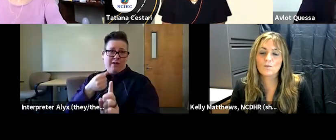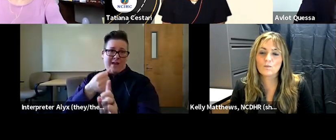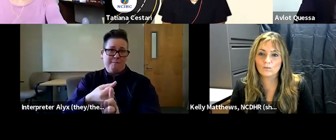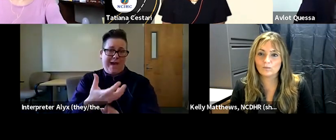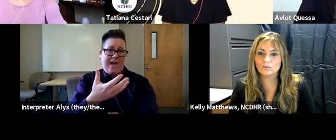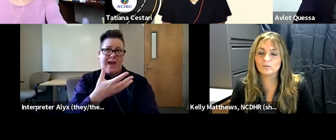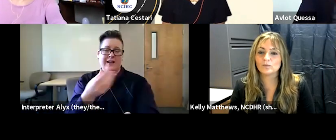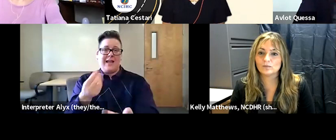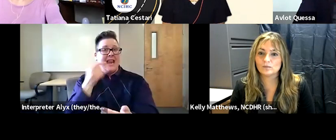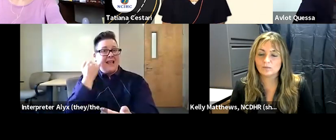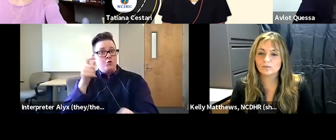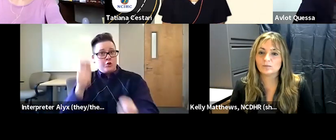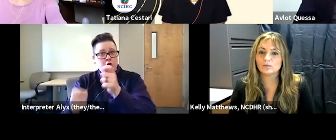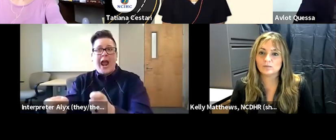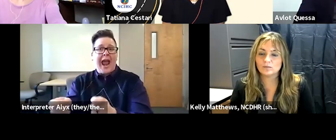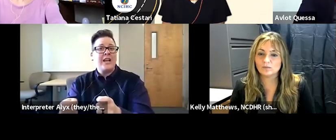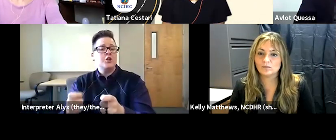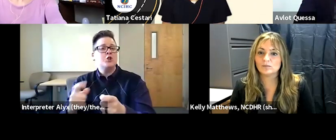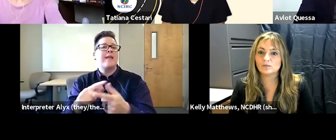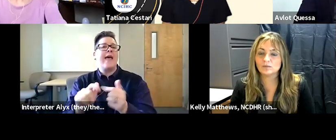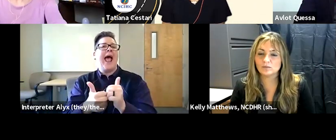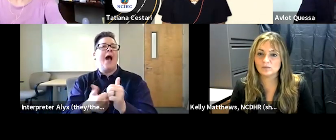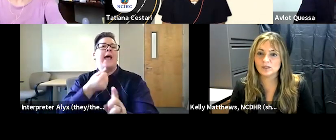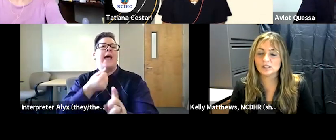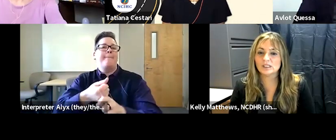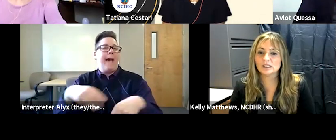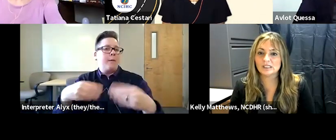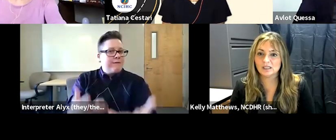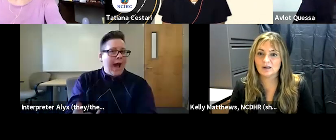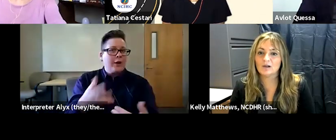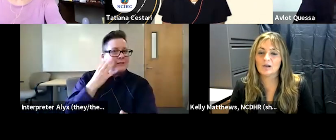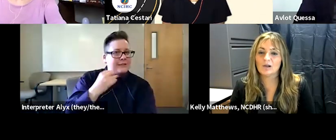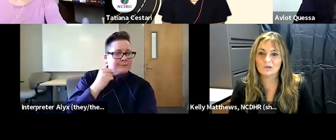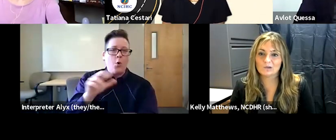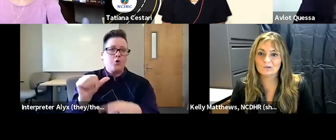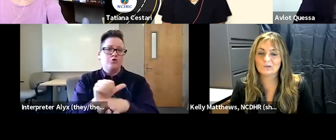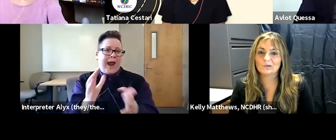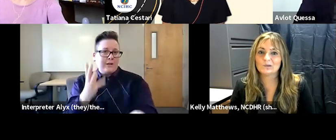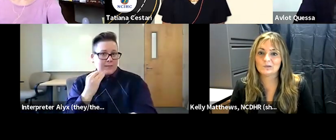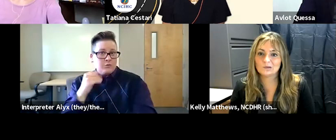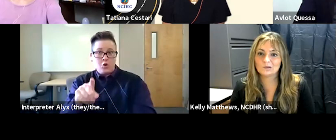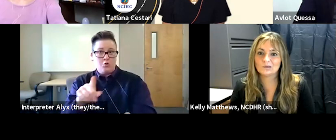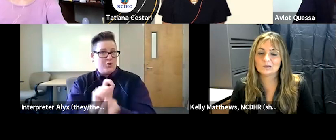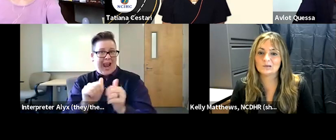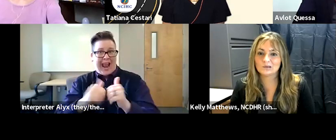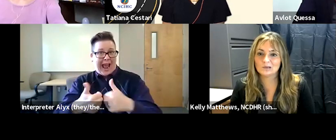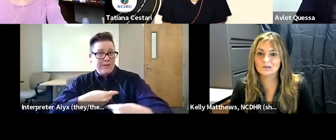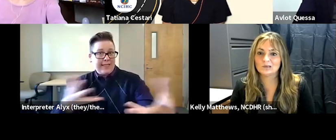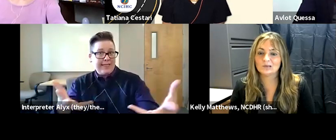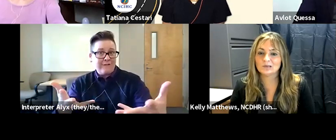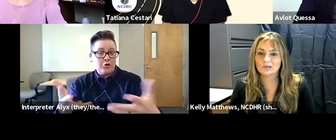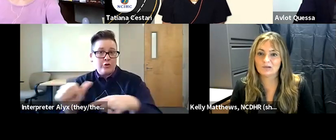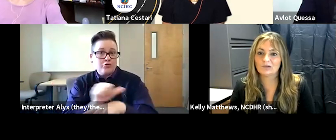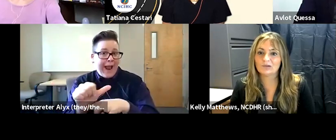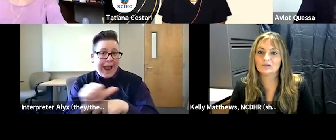or training experience uh did you have to change the the training delivery uh mode